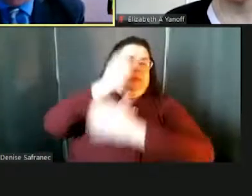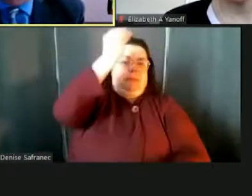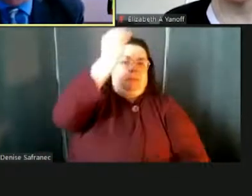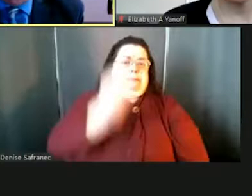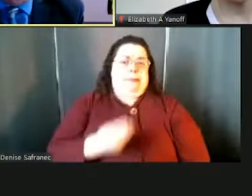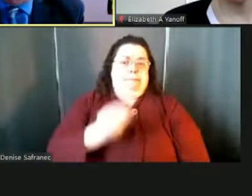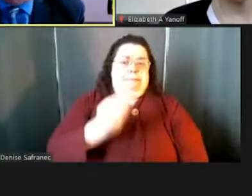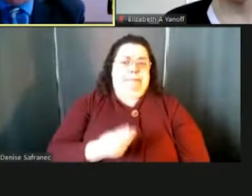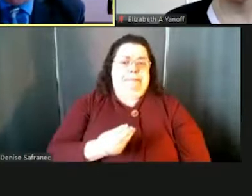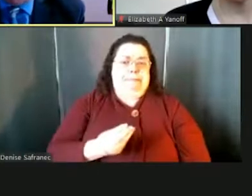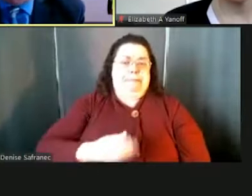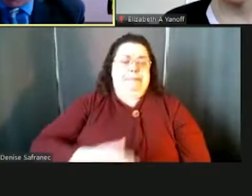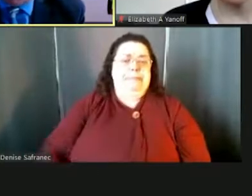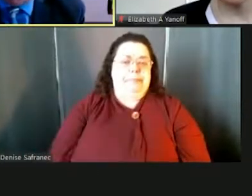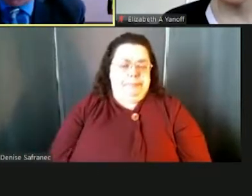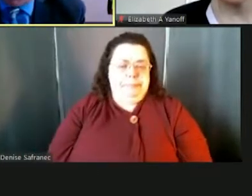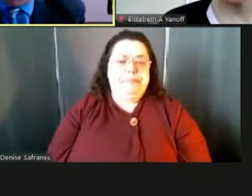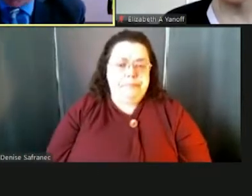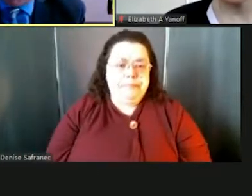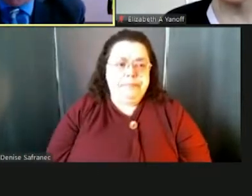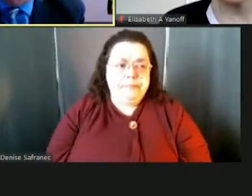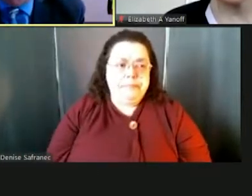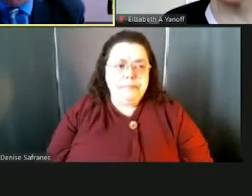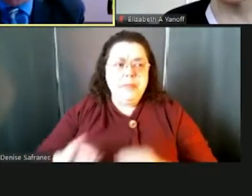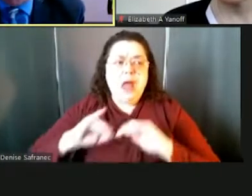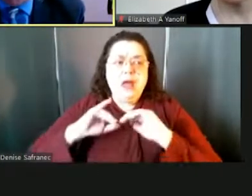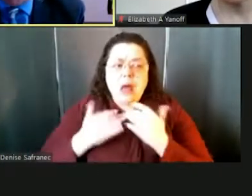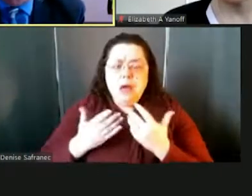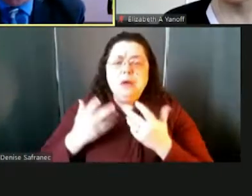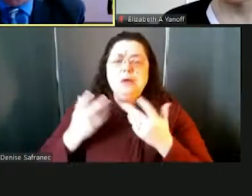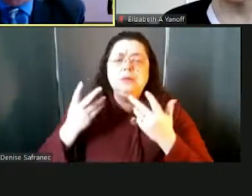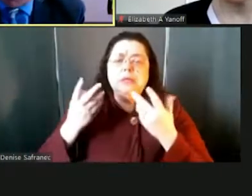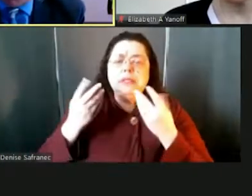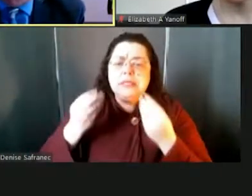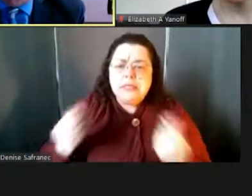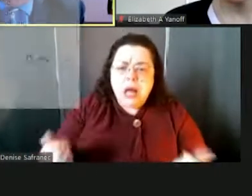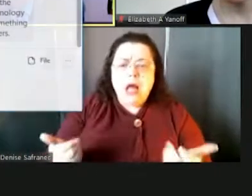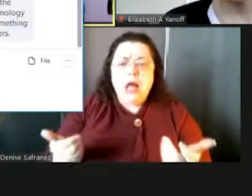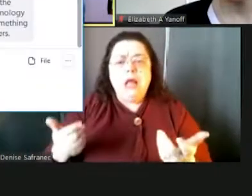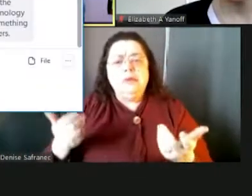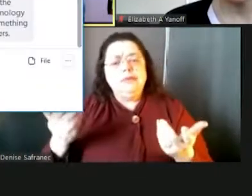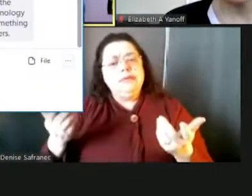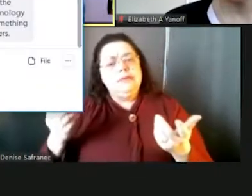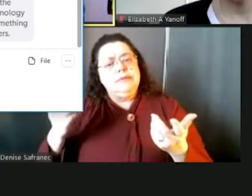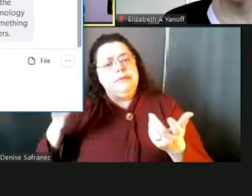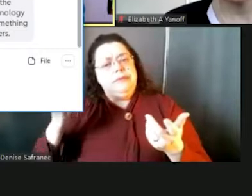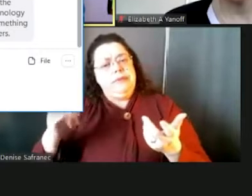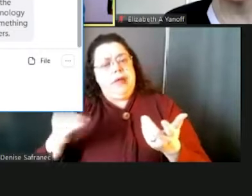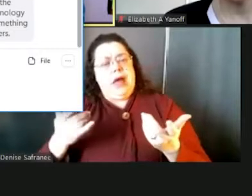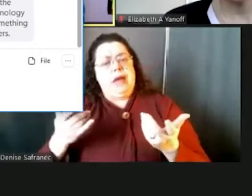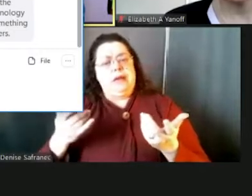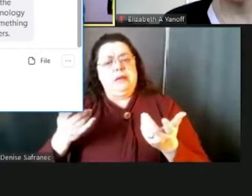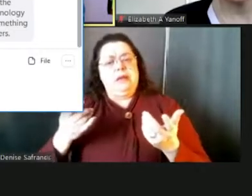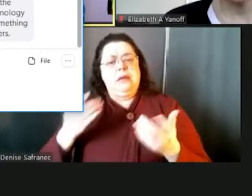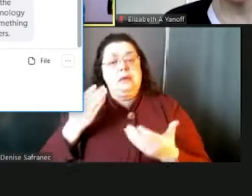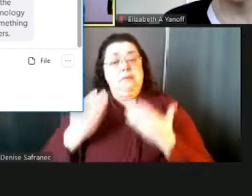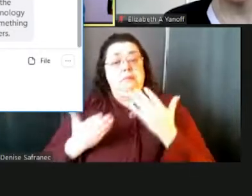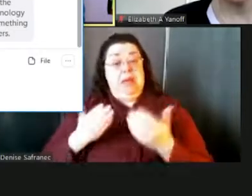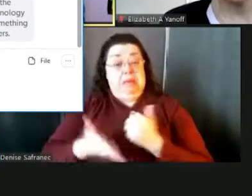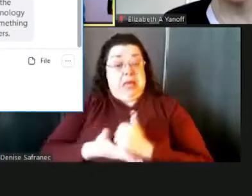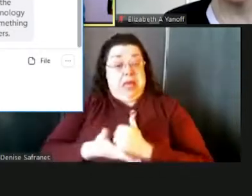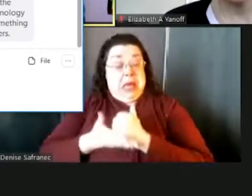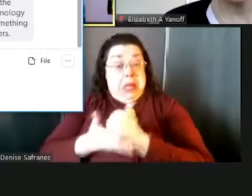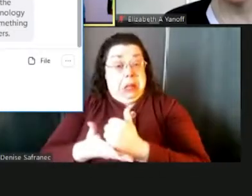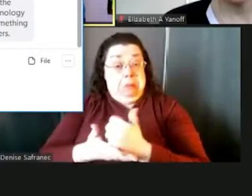kids how to tackle this load in small chunks and how they can climb out of